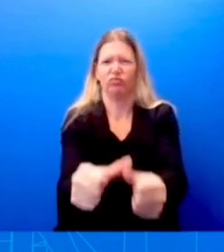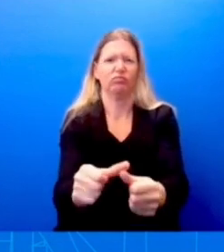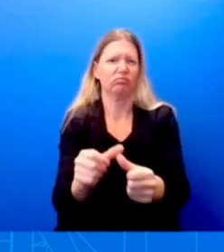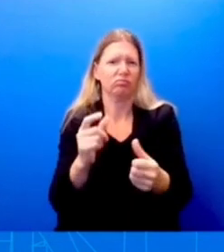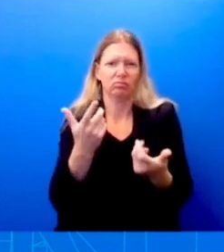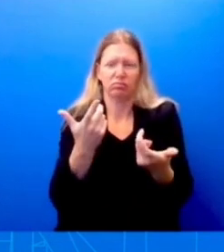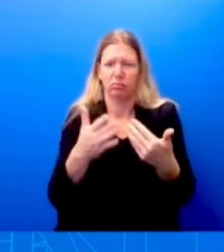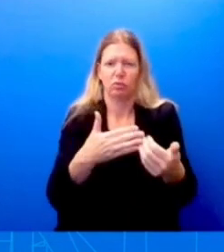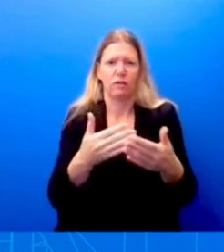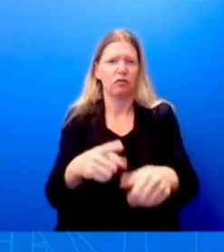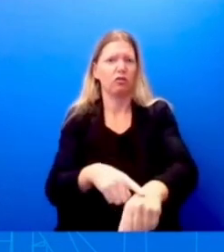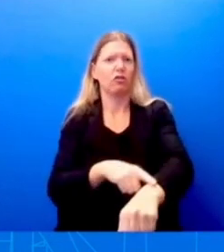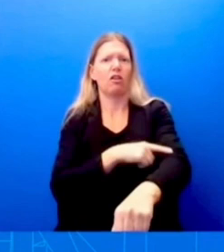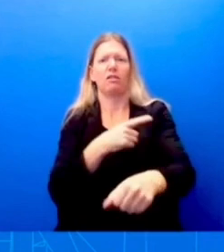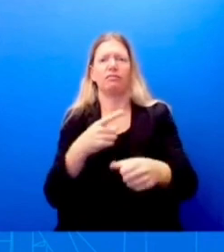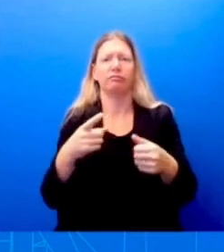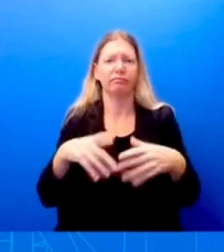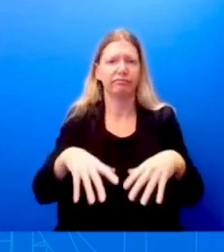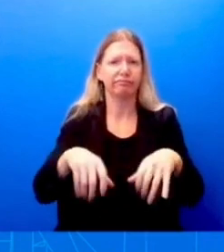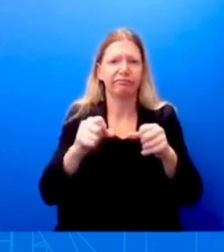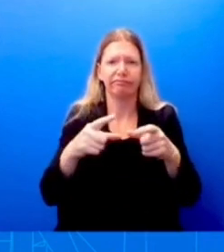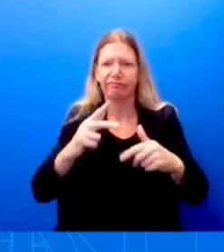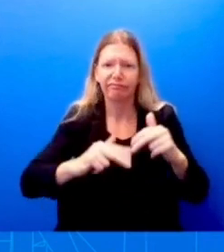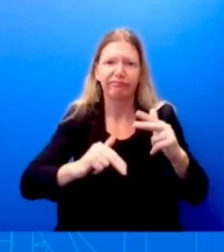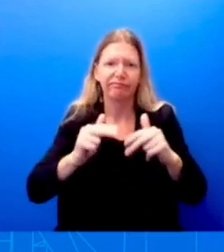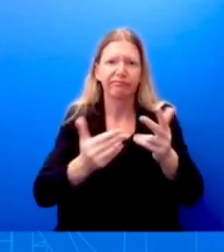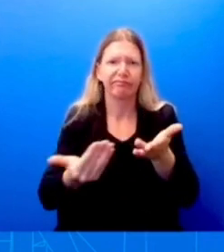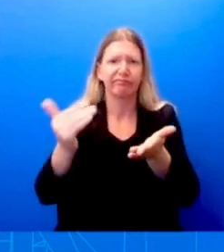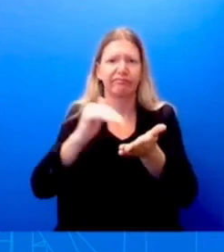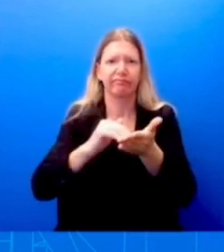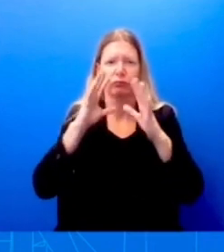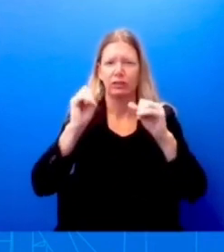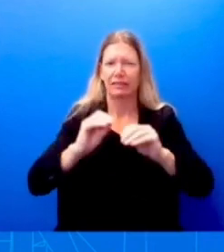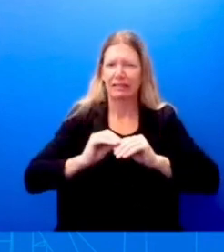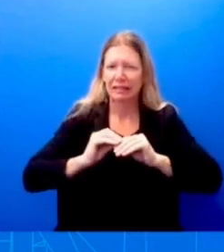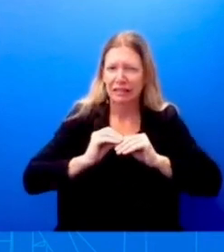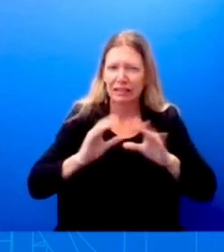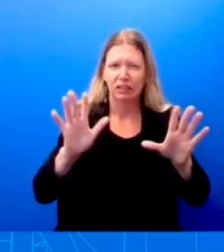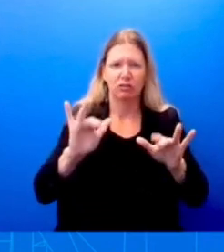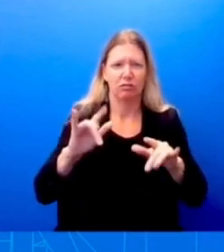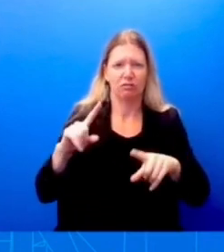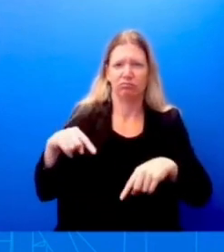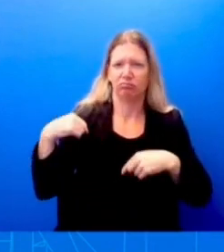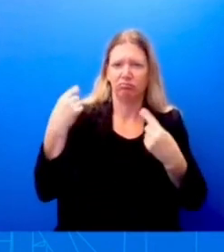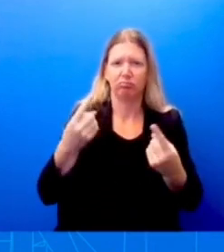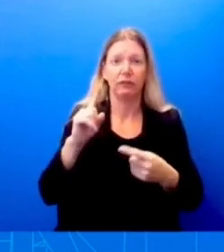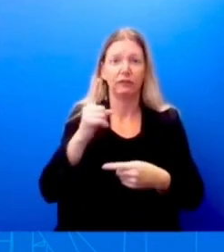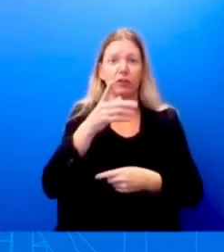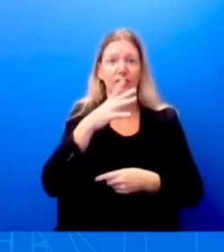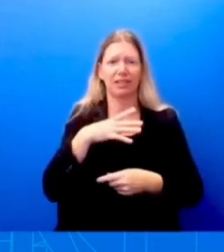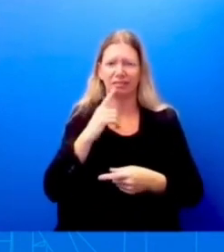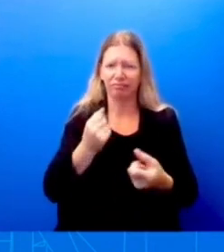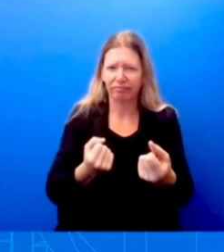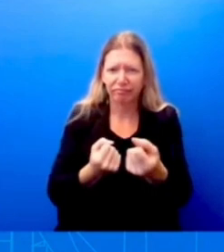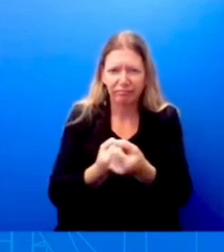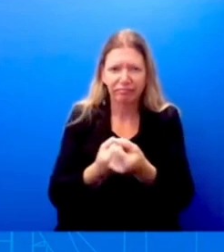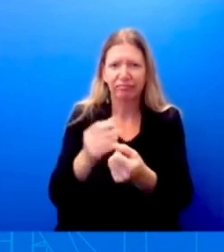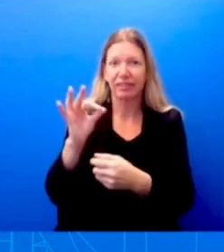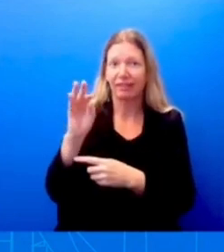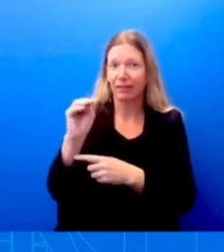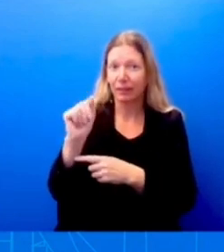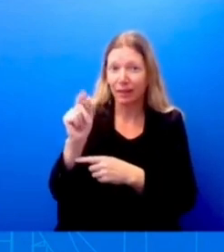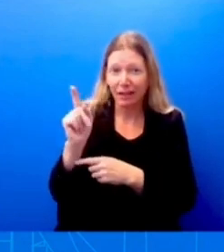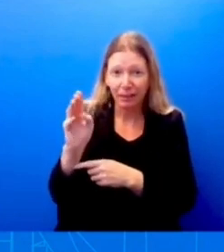Lady clearly has supported that. The FEMA Administrator has said that. I will say this. What